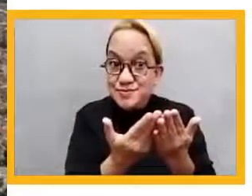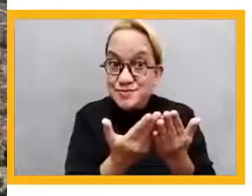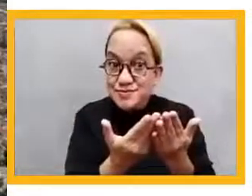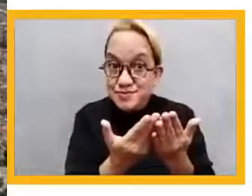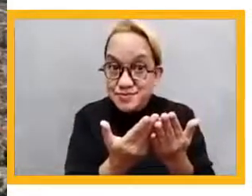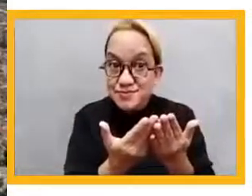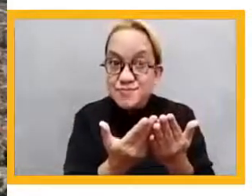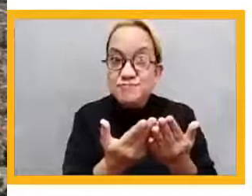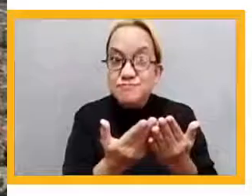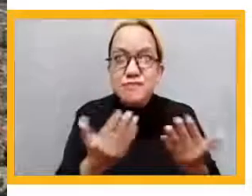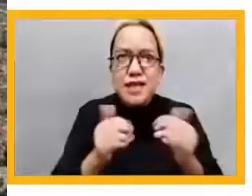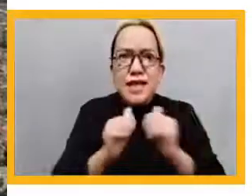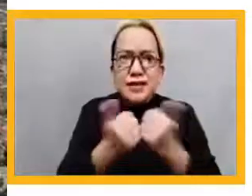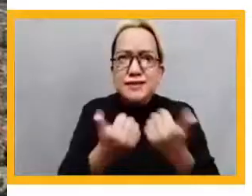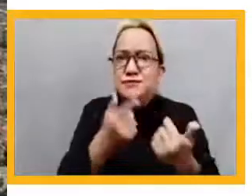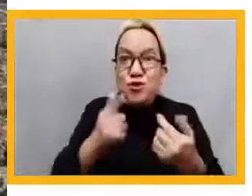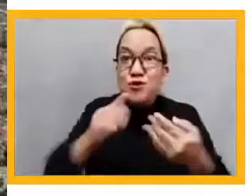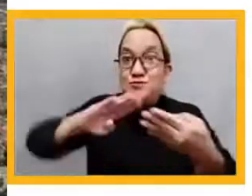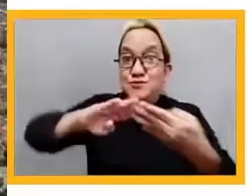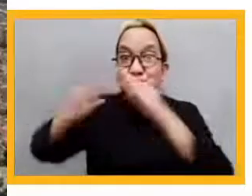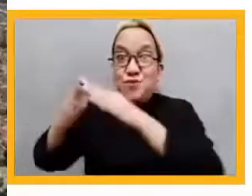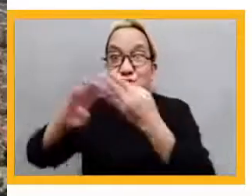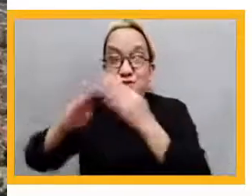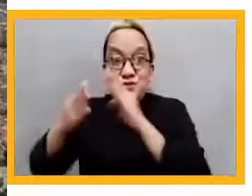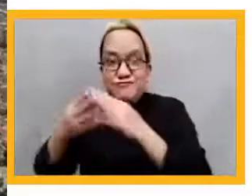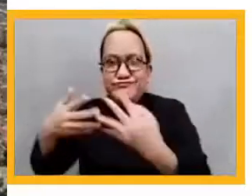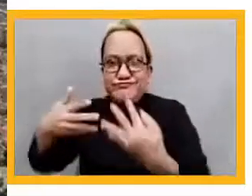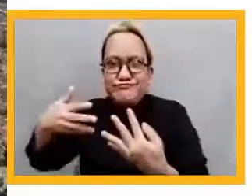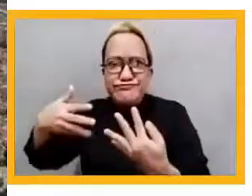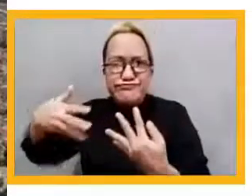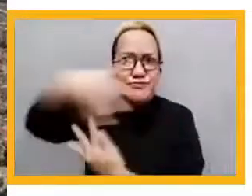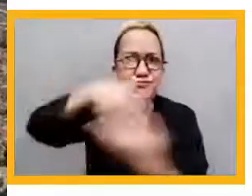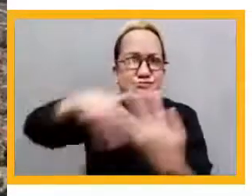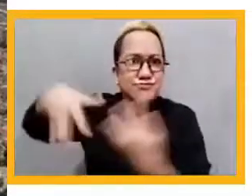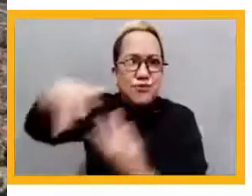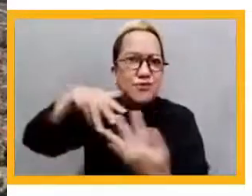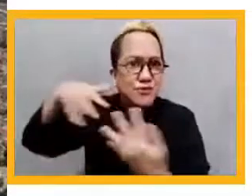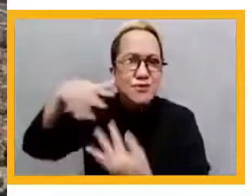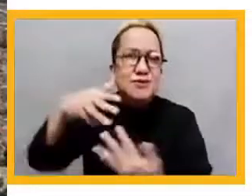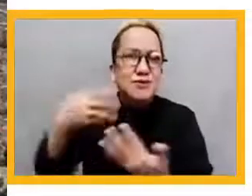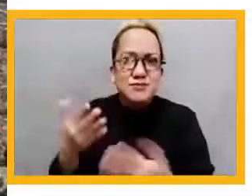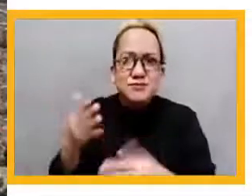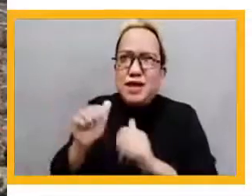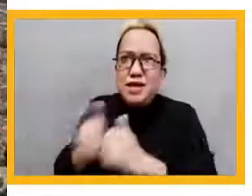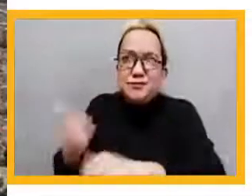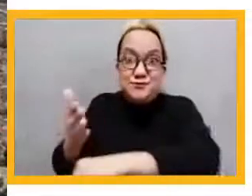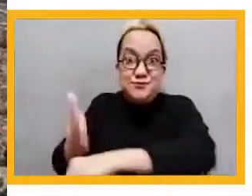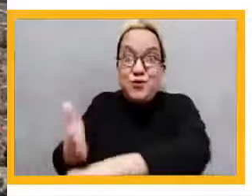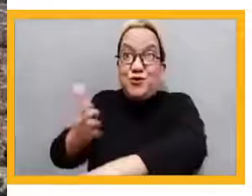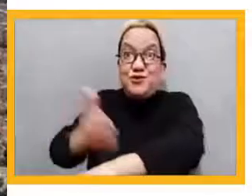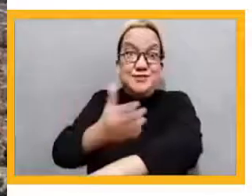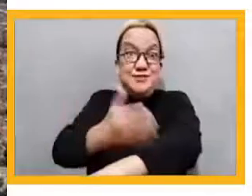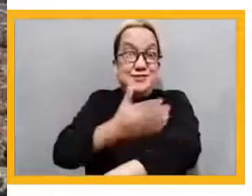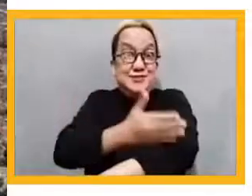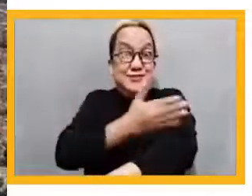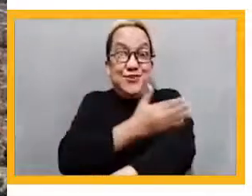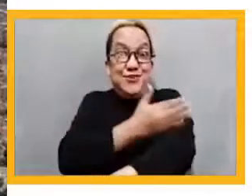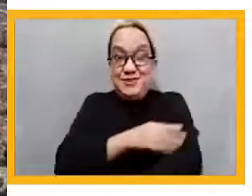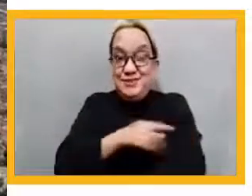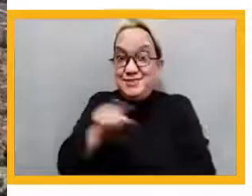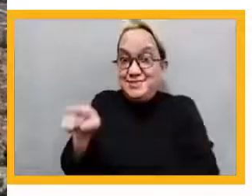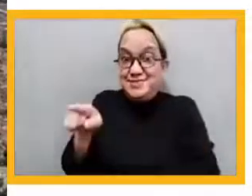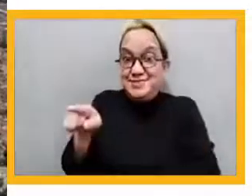We have lessons from it. We learned to expand gradually. But we also learned that we have to engage all